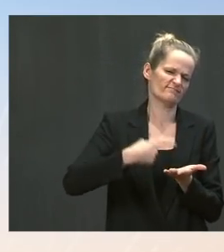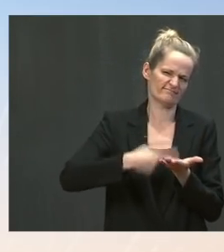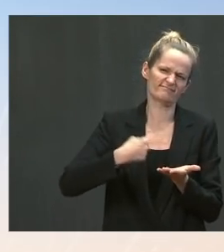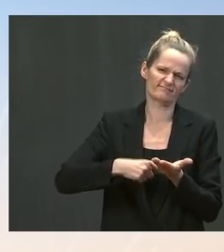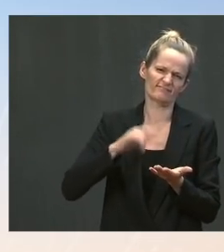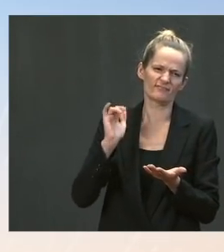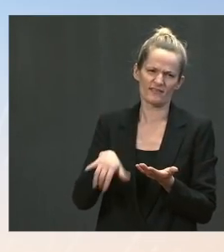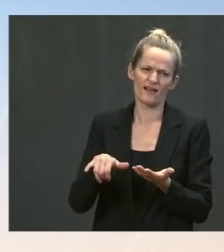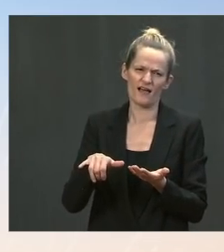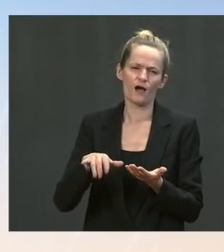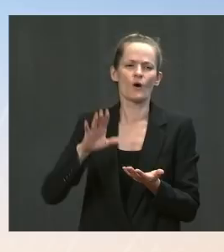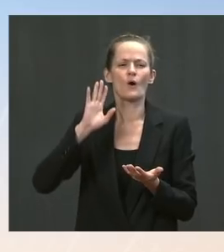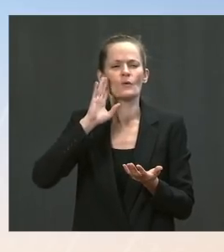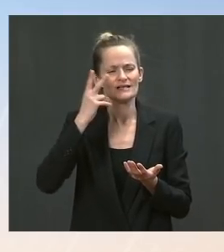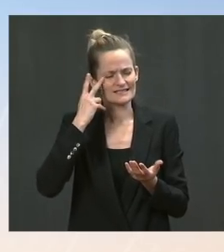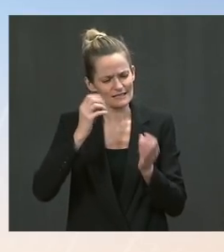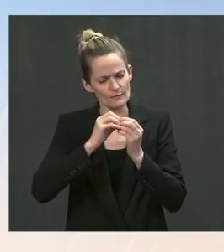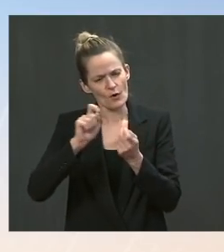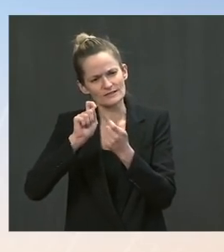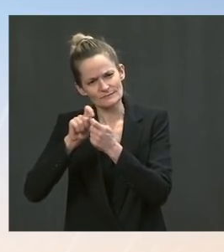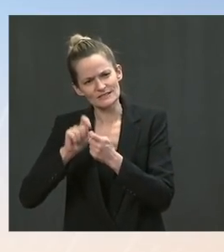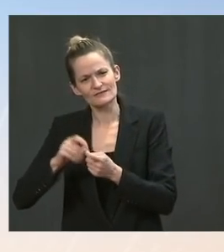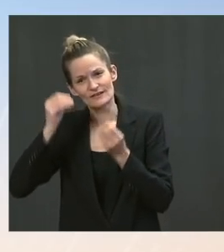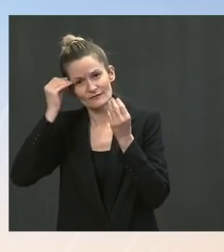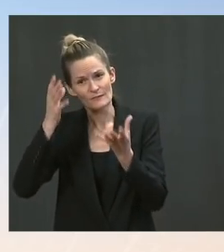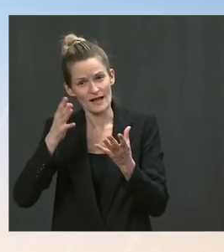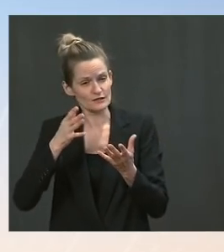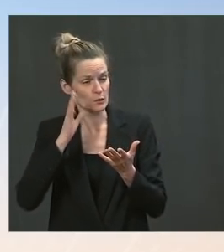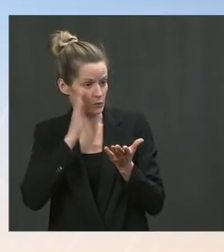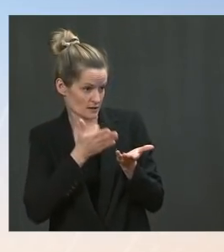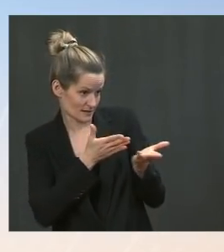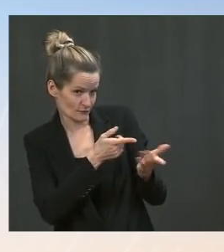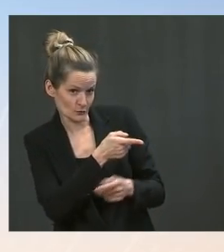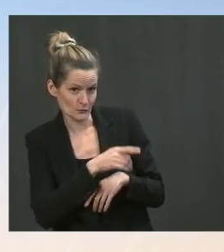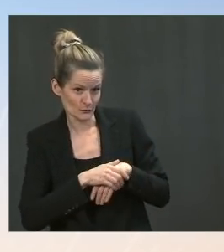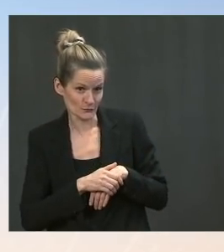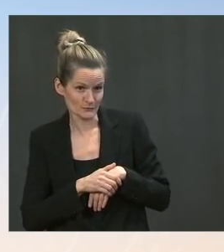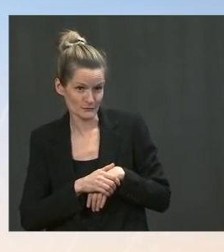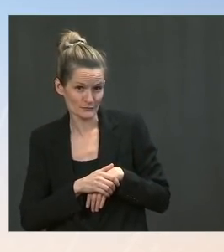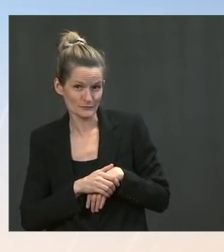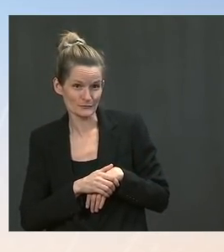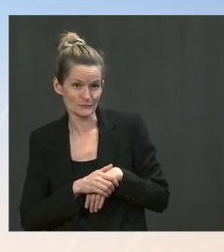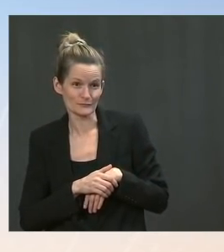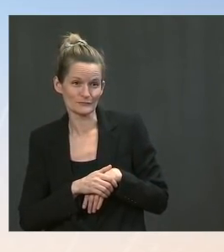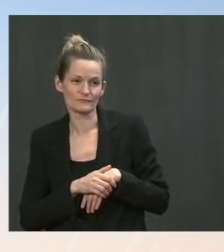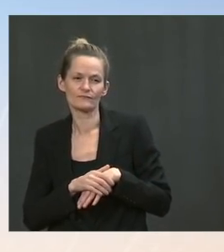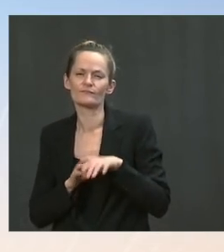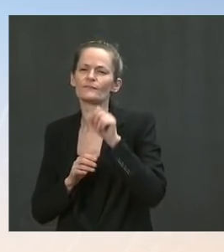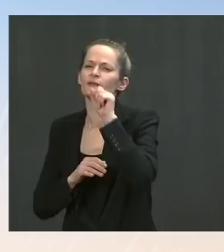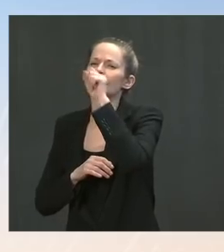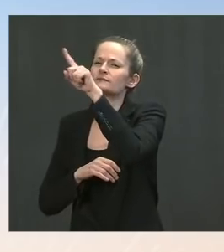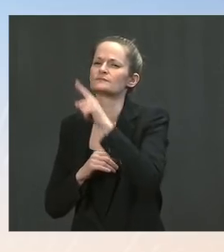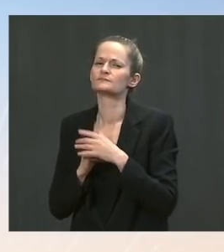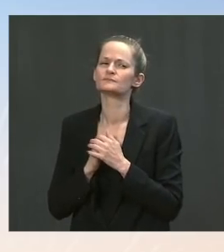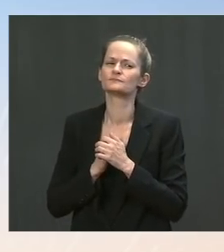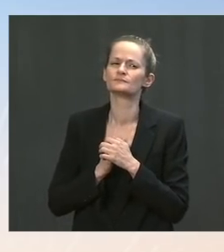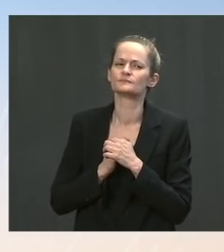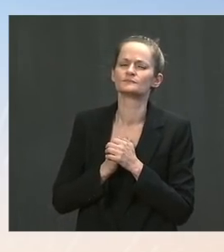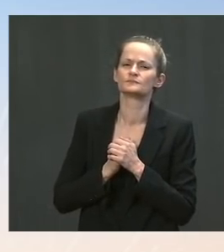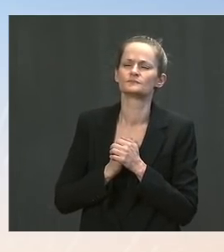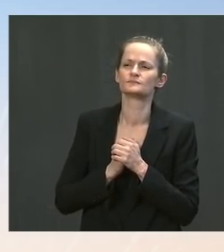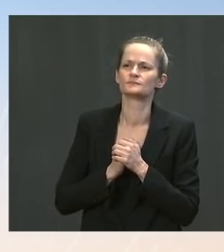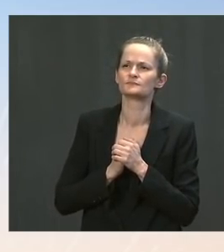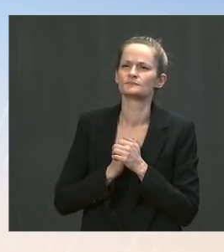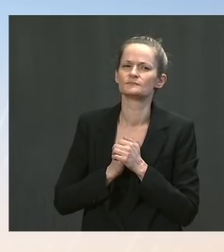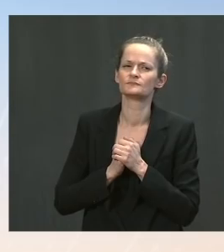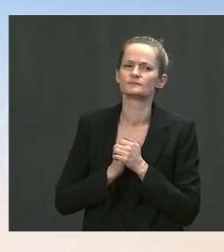that we can provide to you directly as well. Go ahead, Shelby. Thanks, Jen. I wanted to ask, a little bit ago, it was reported